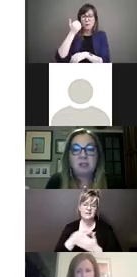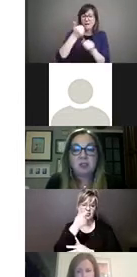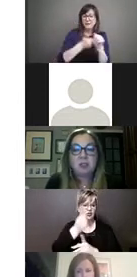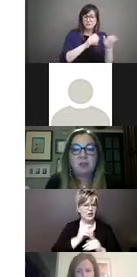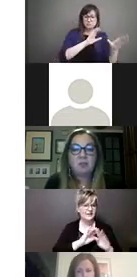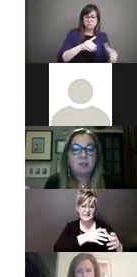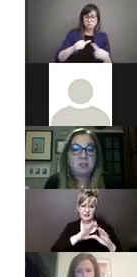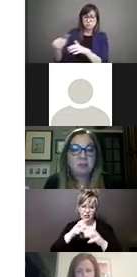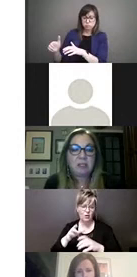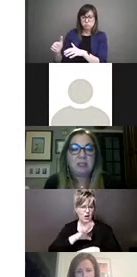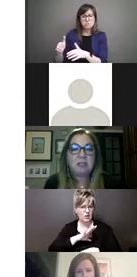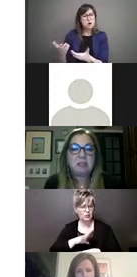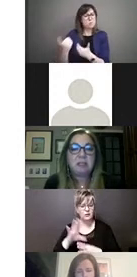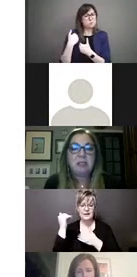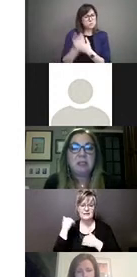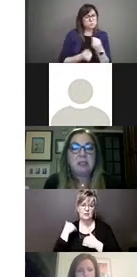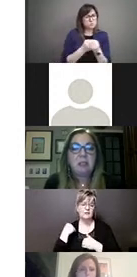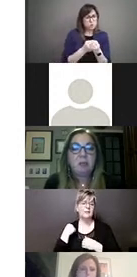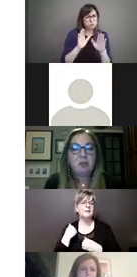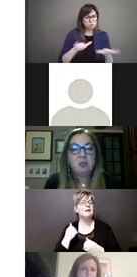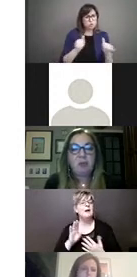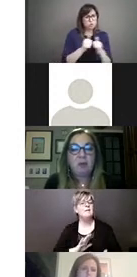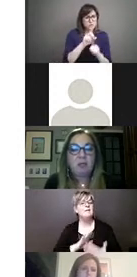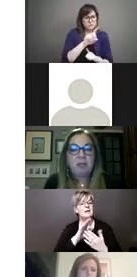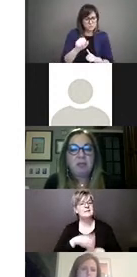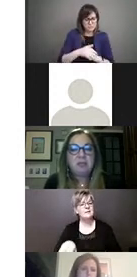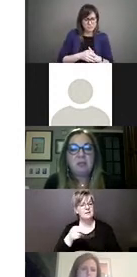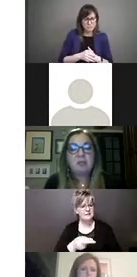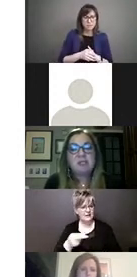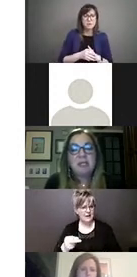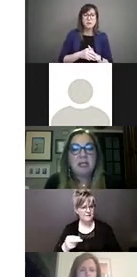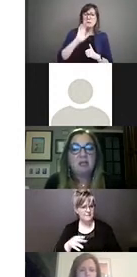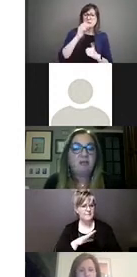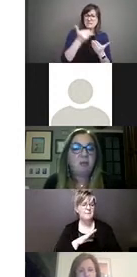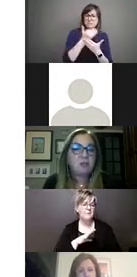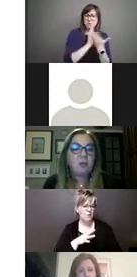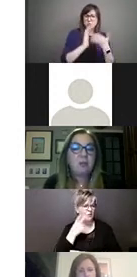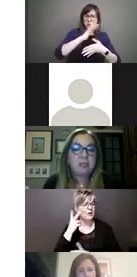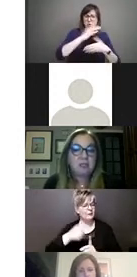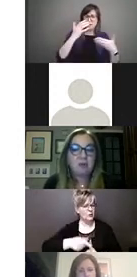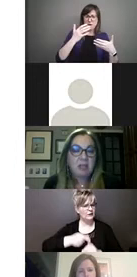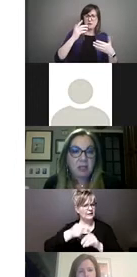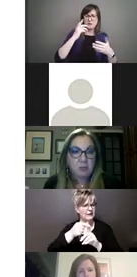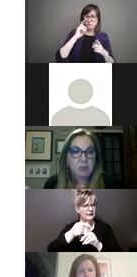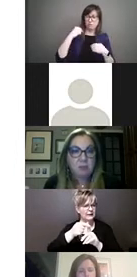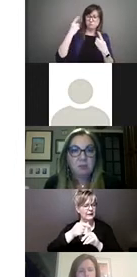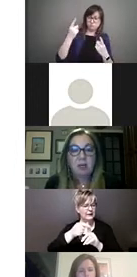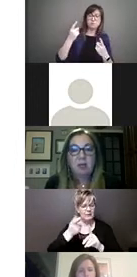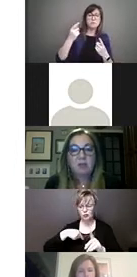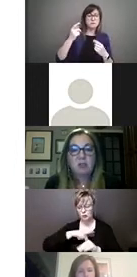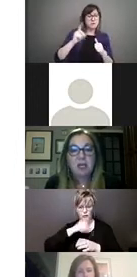to children with disabilities. And emerging priority themes that we're seeing in the first few months of our engagement,